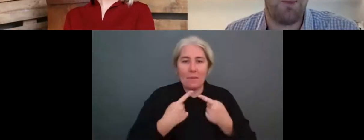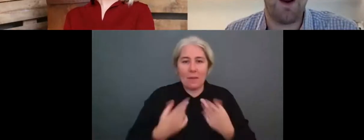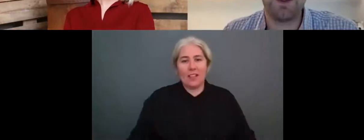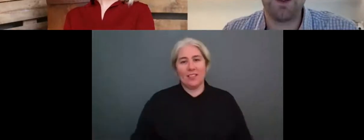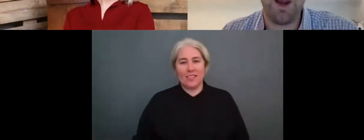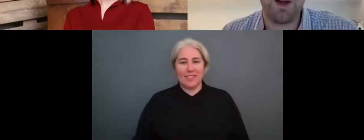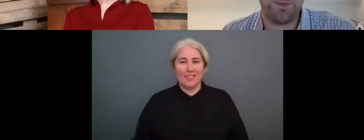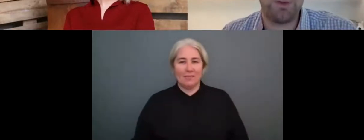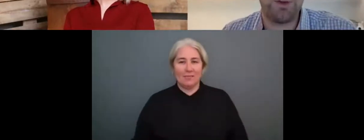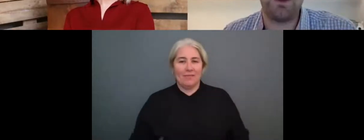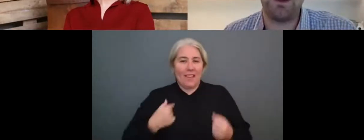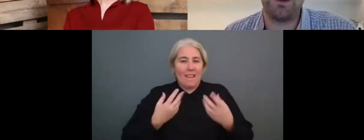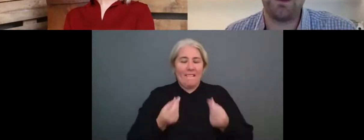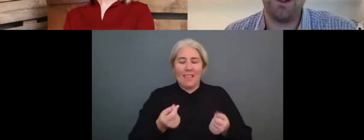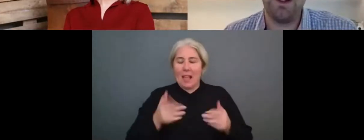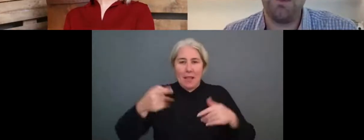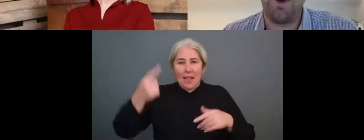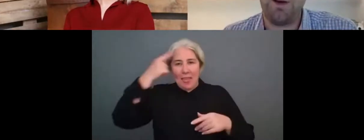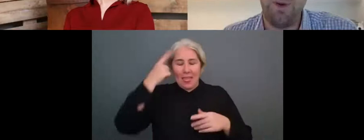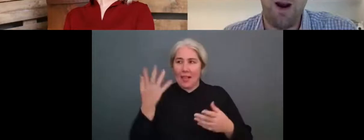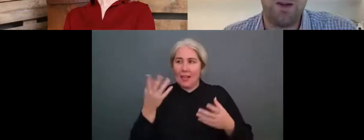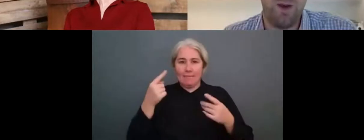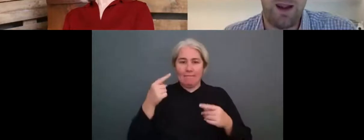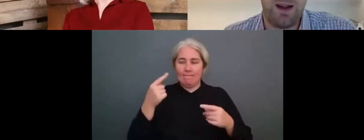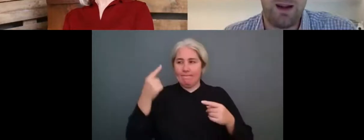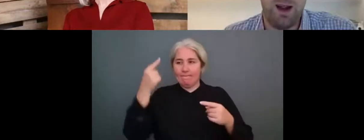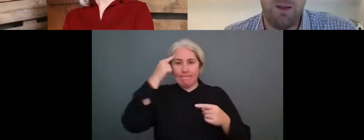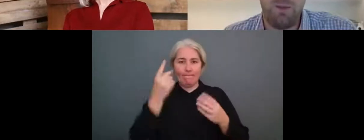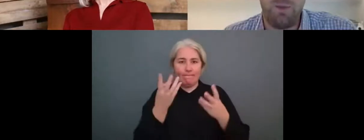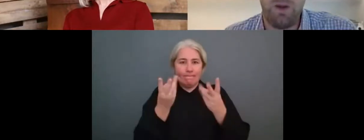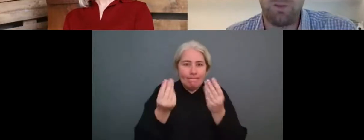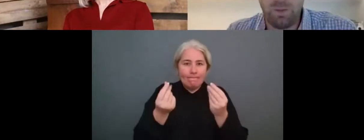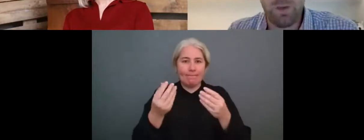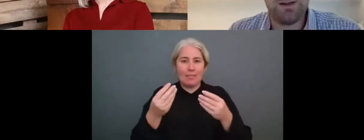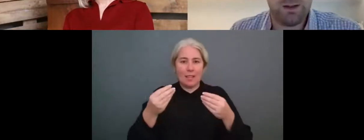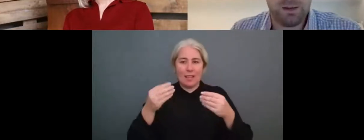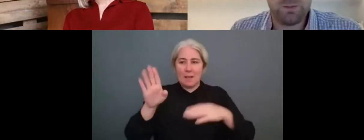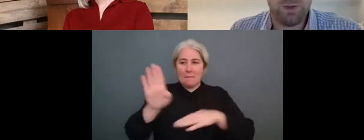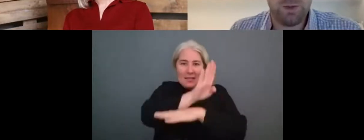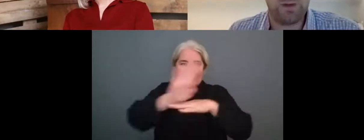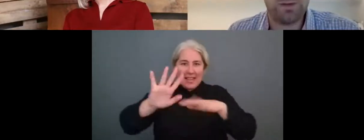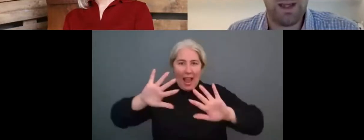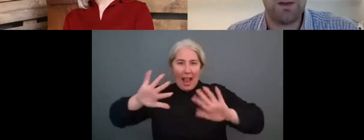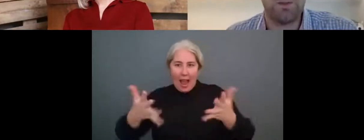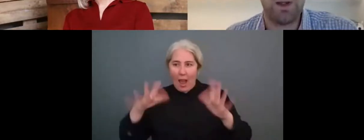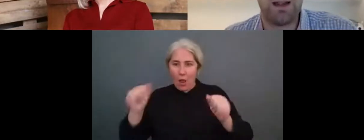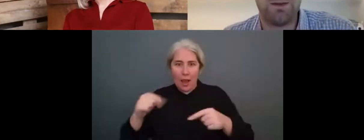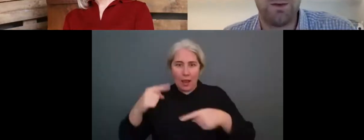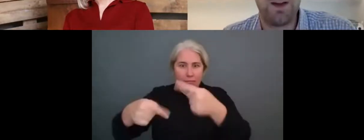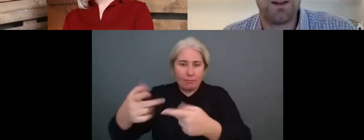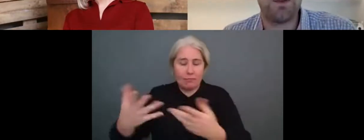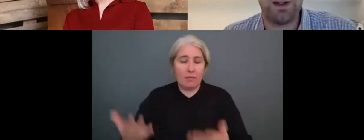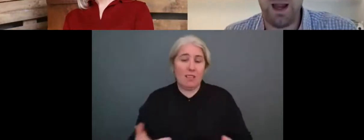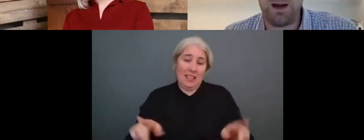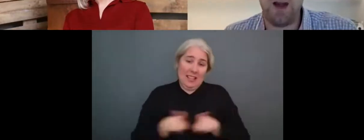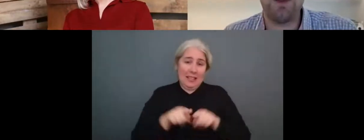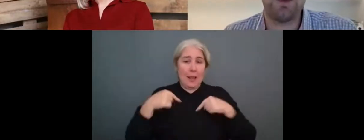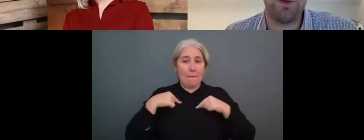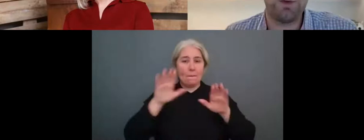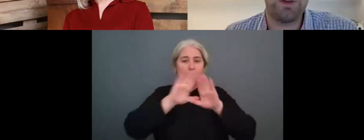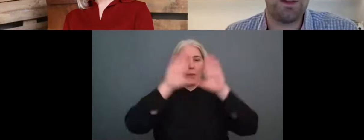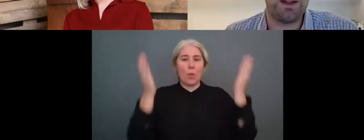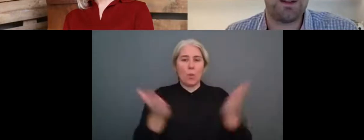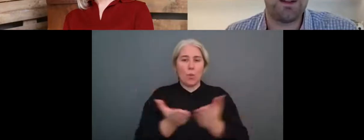um, finding commercial opportunities. But by the way, um, when, when we did a world sailing, we had to effectively get